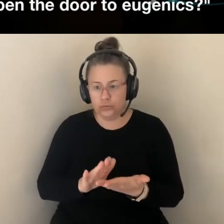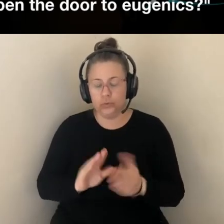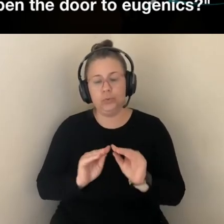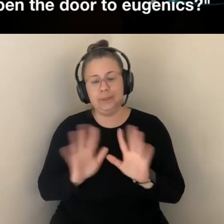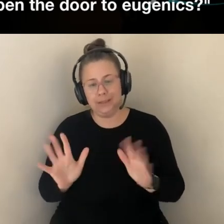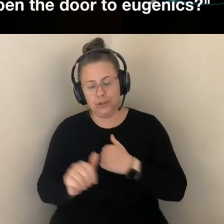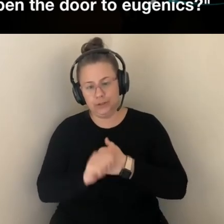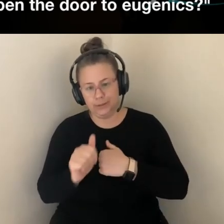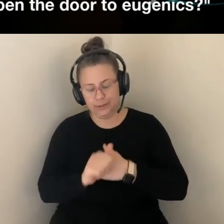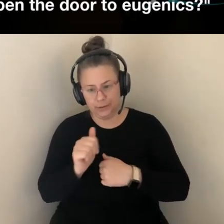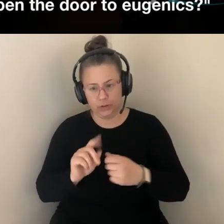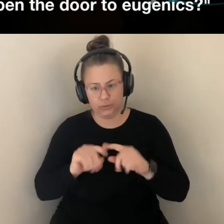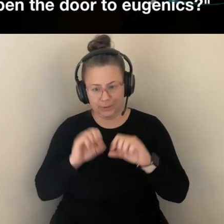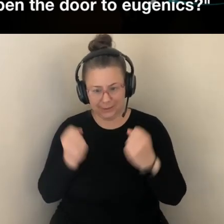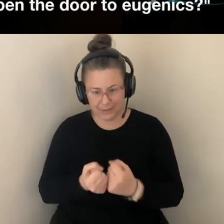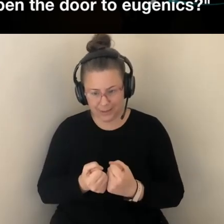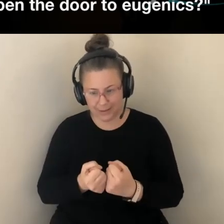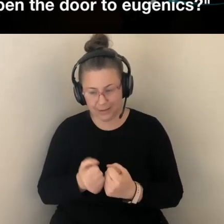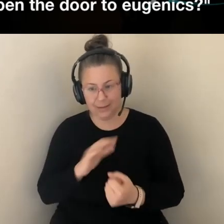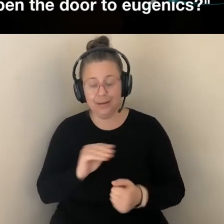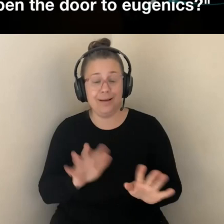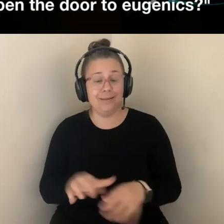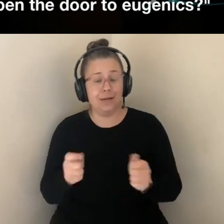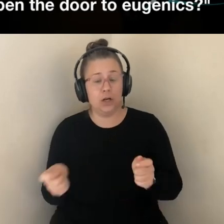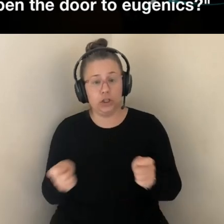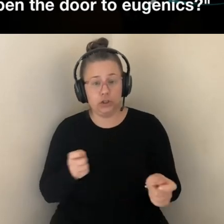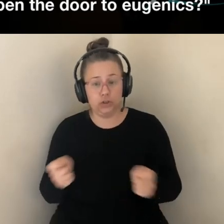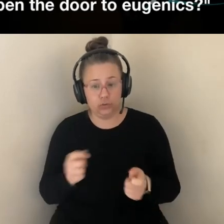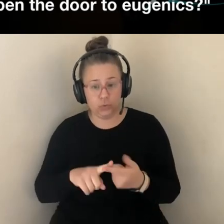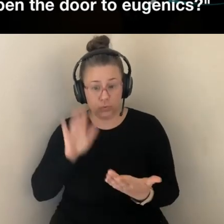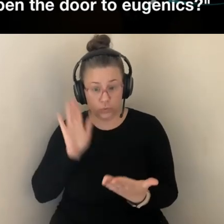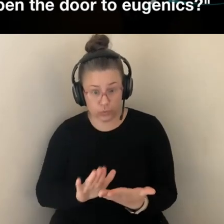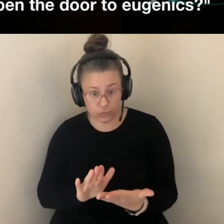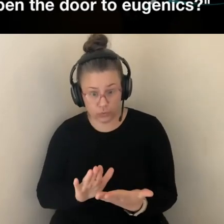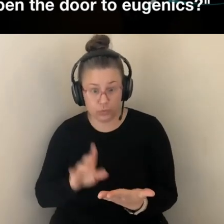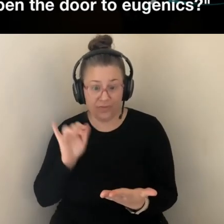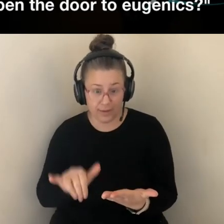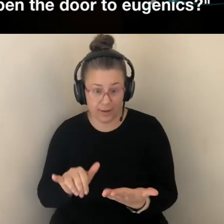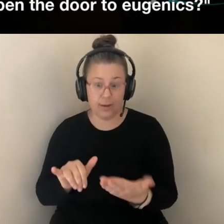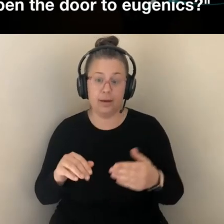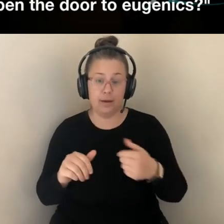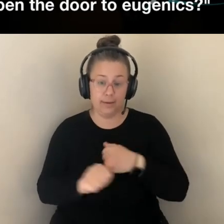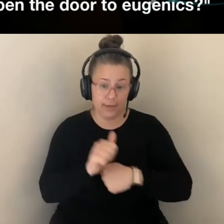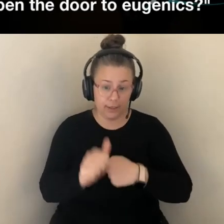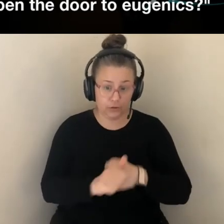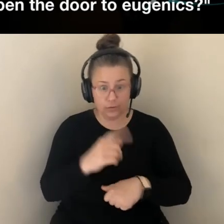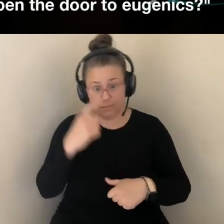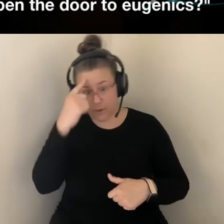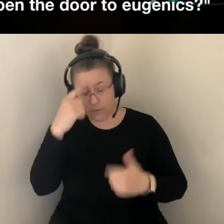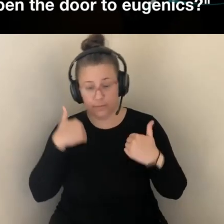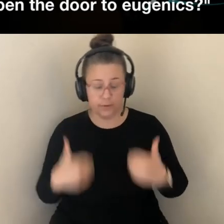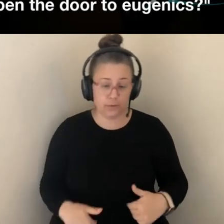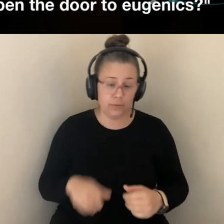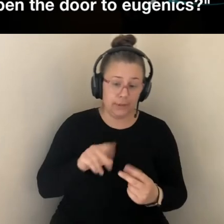INVALUABLE SOCIAL GOOD NECESSARY TO ENSURE HUMAN SURVIVAL. SO ULTIMATE, BUT ULTIMATELY, UNFORTUNATELY, WITH A